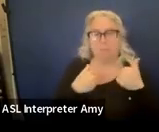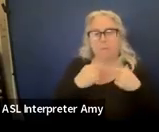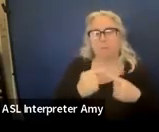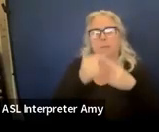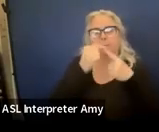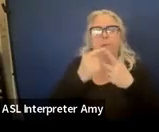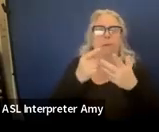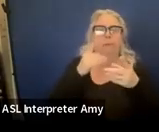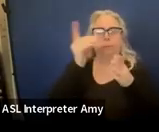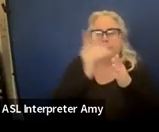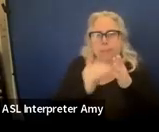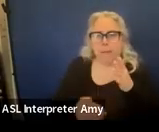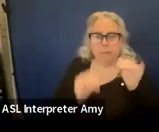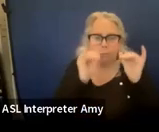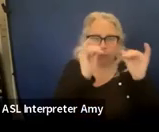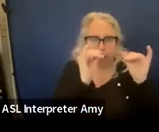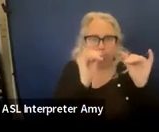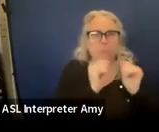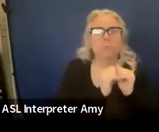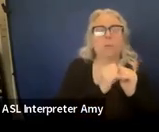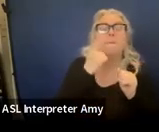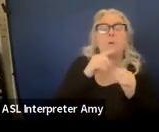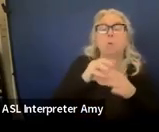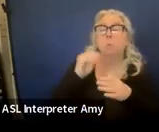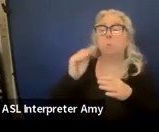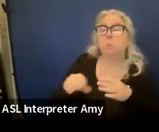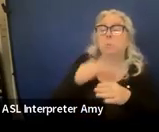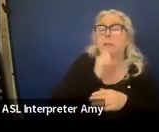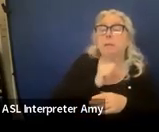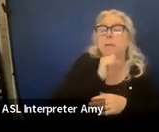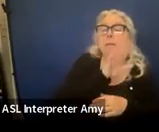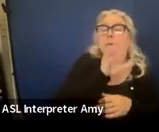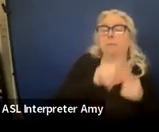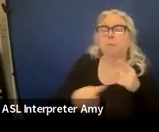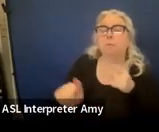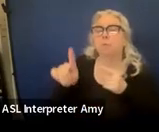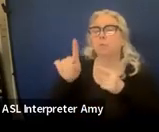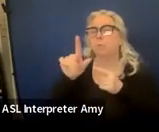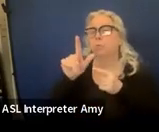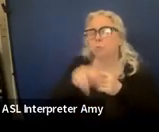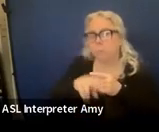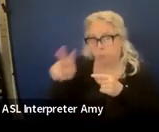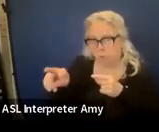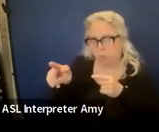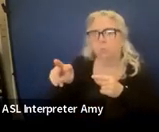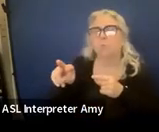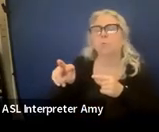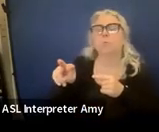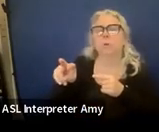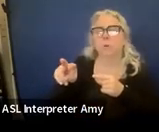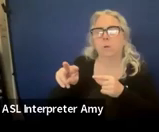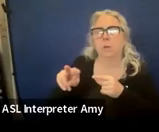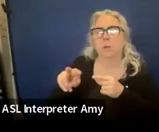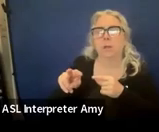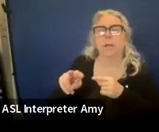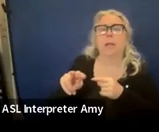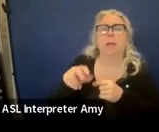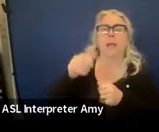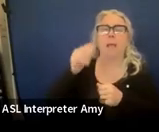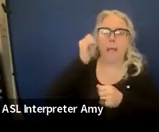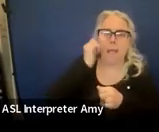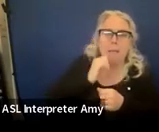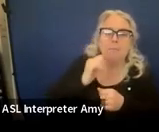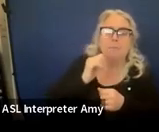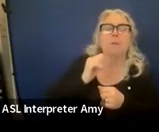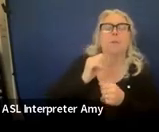designed instruction, for those students ages 5 to 20 or 5 to 22, rather, each identified instructional